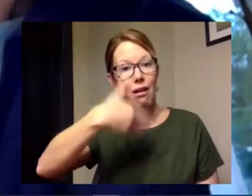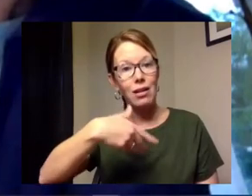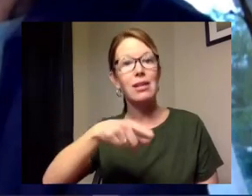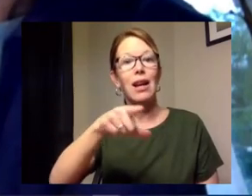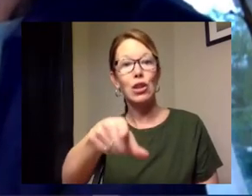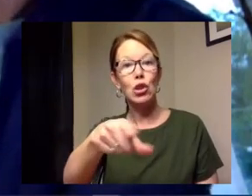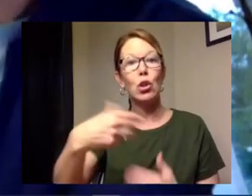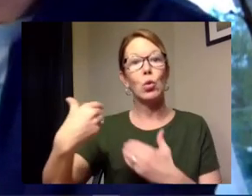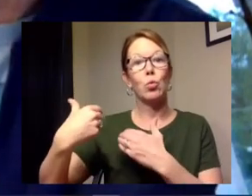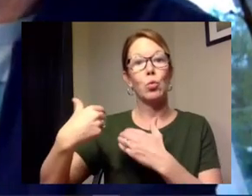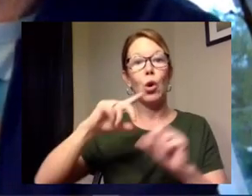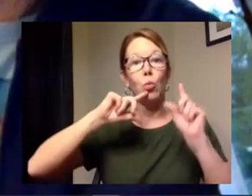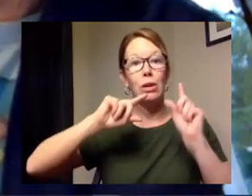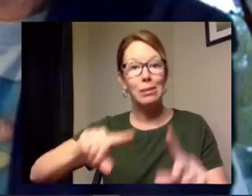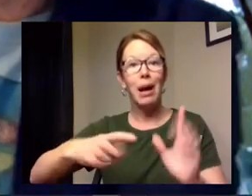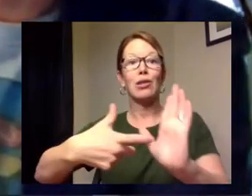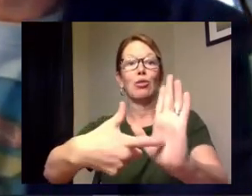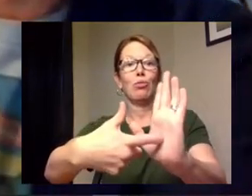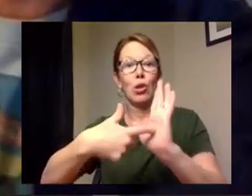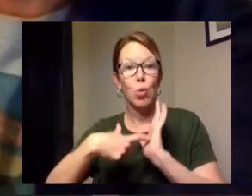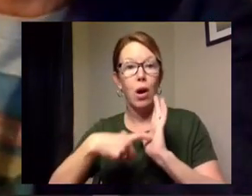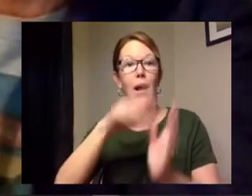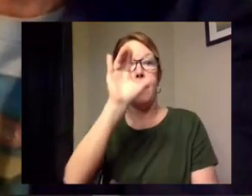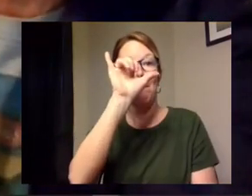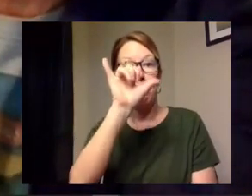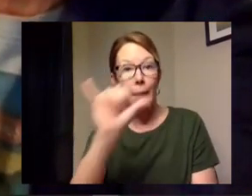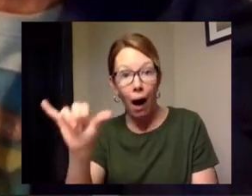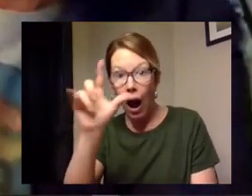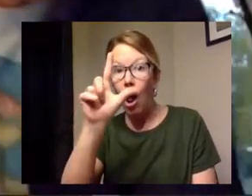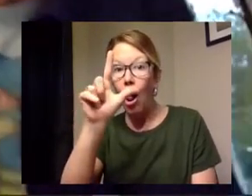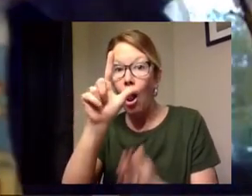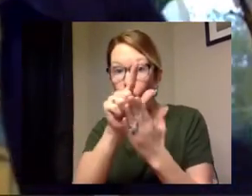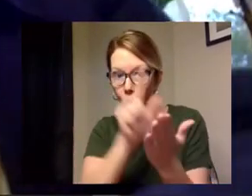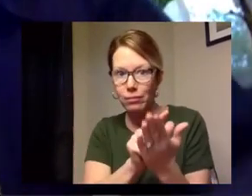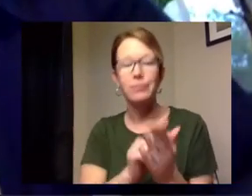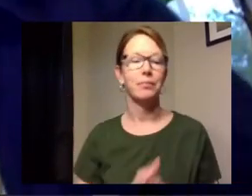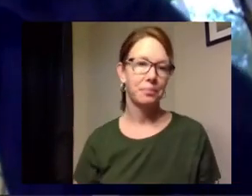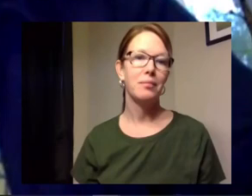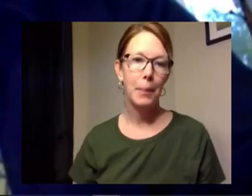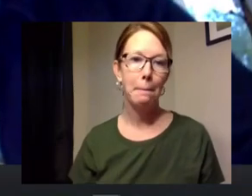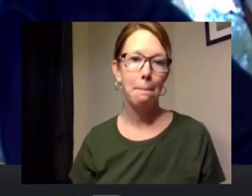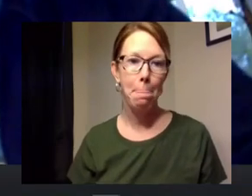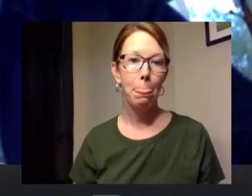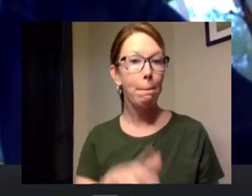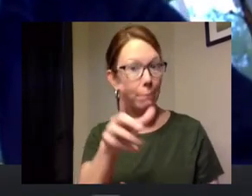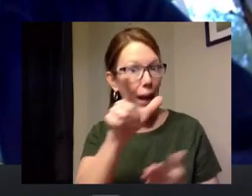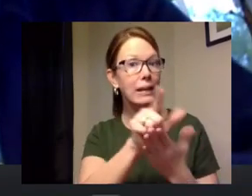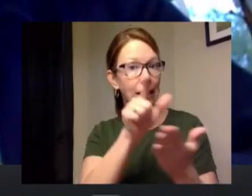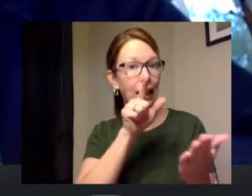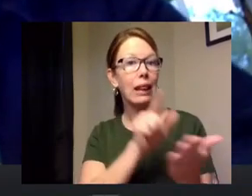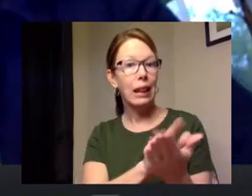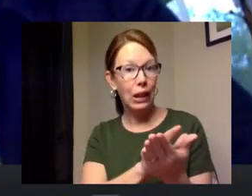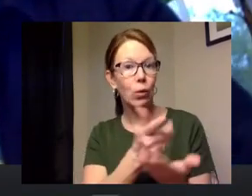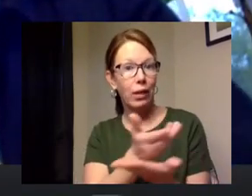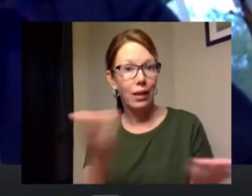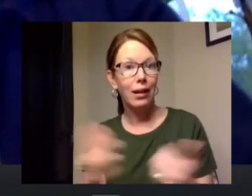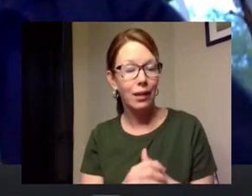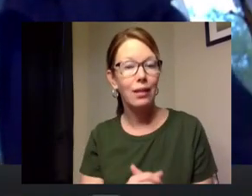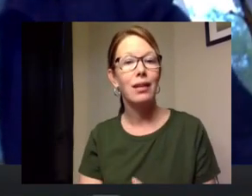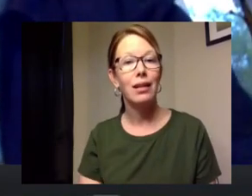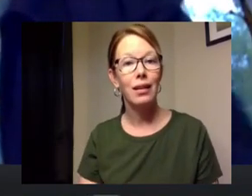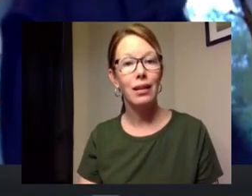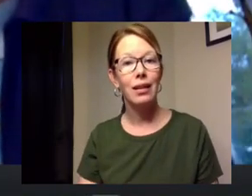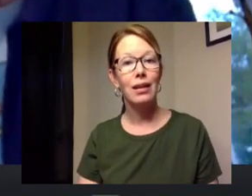response is required by law so this is a legal thing when we opened it up we